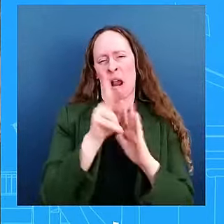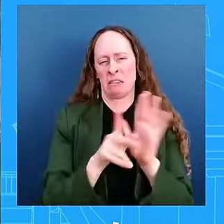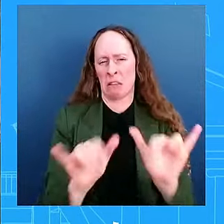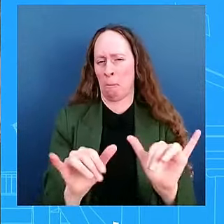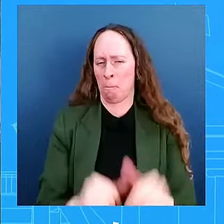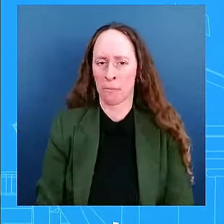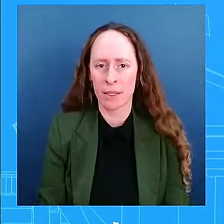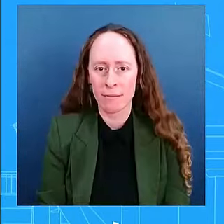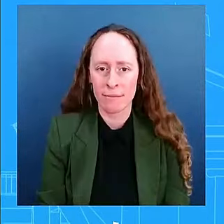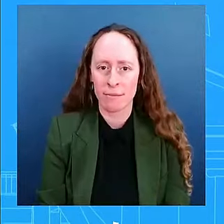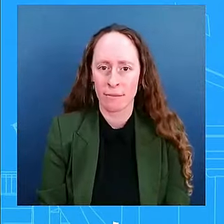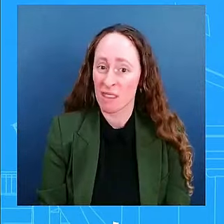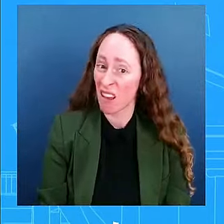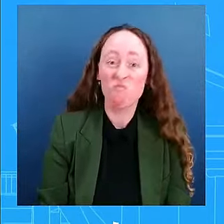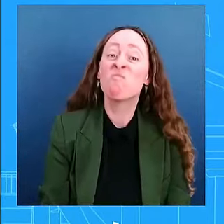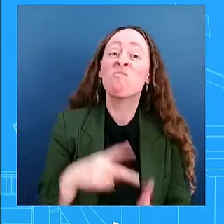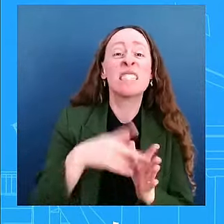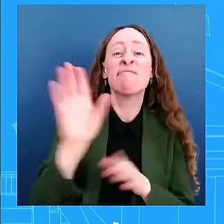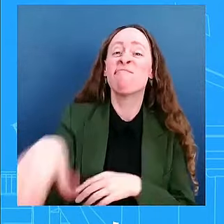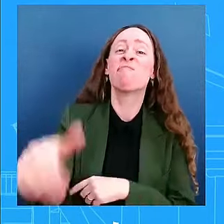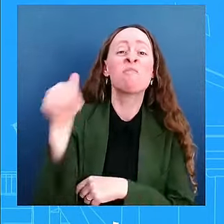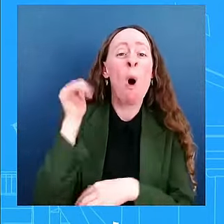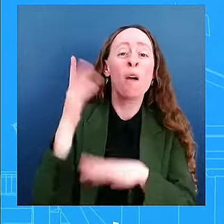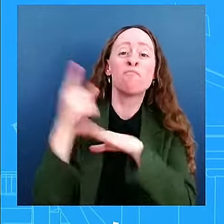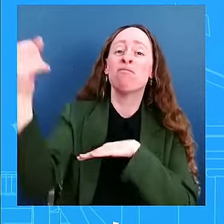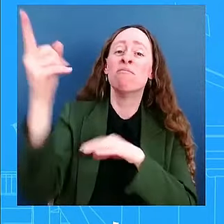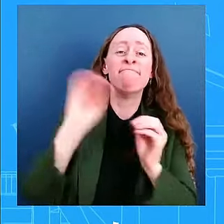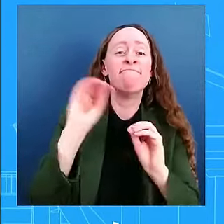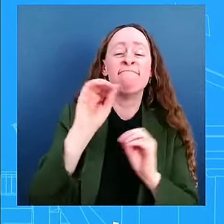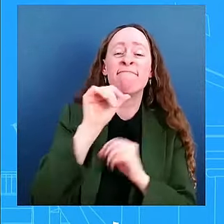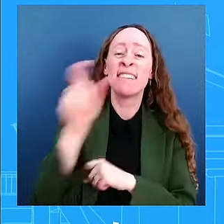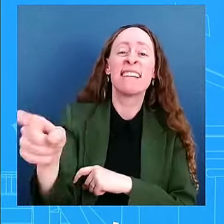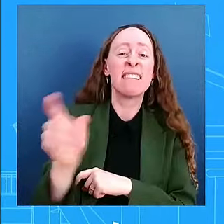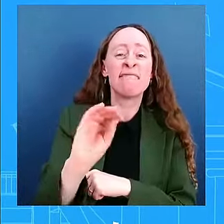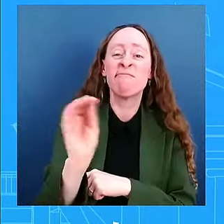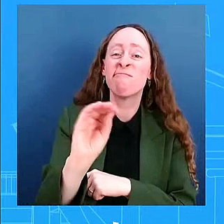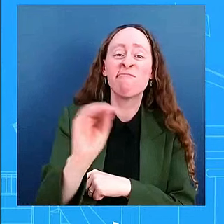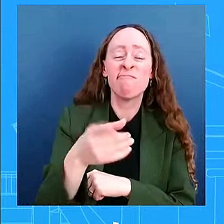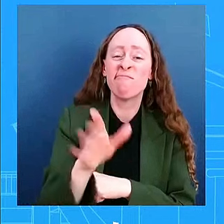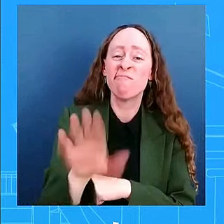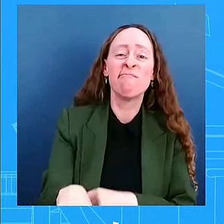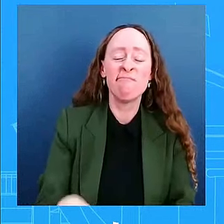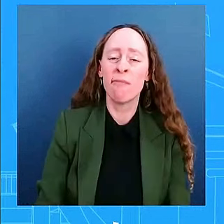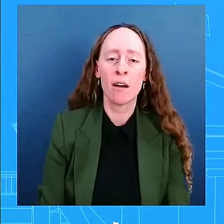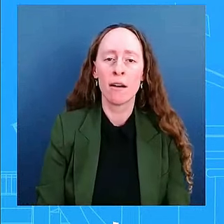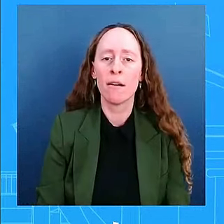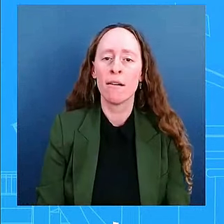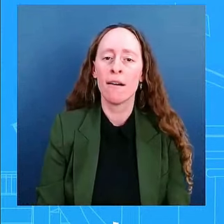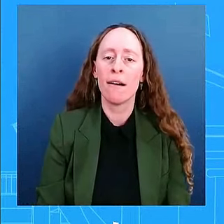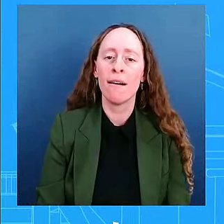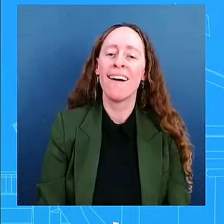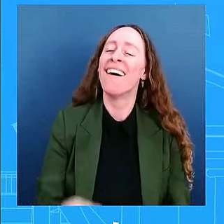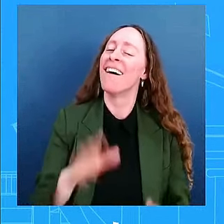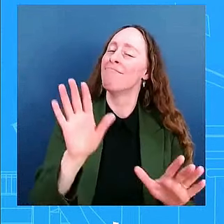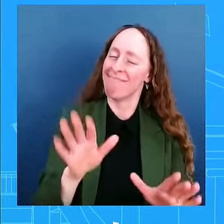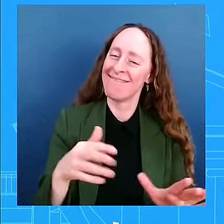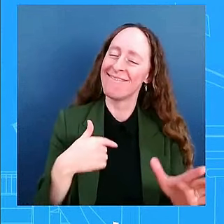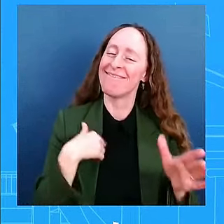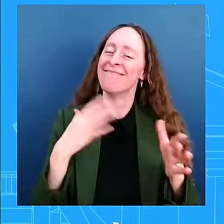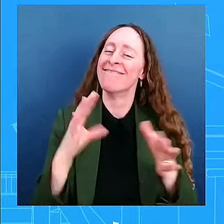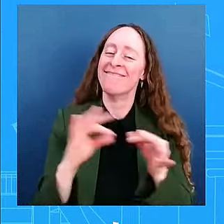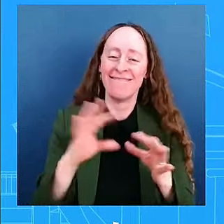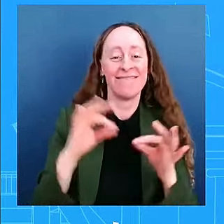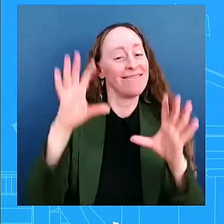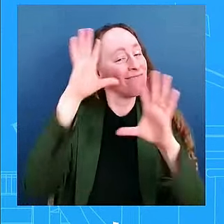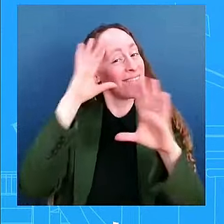Look, I'll say this. In May, the President directed his team to ensure, right, that Ukraine is able to use U.S. supplied weapons